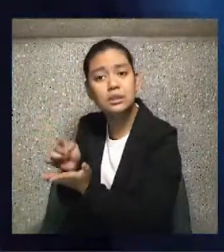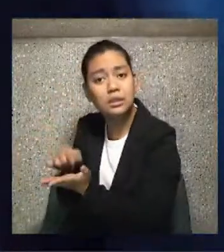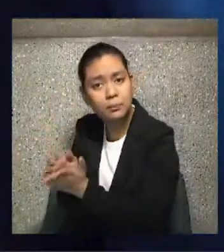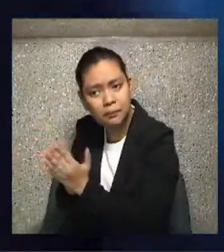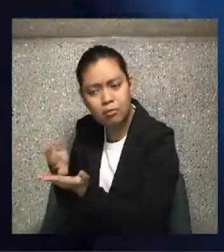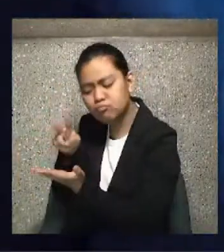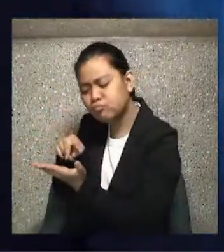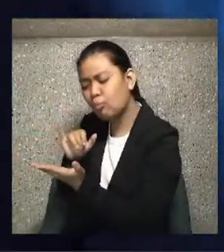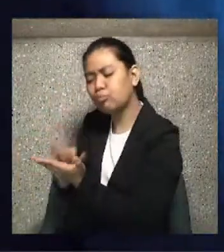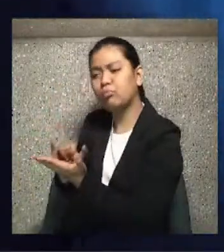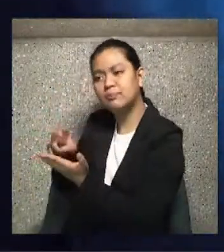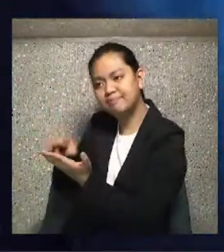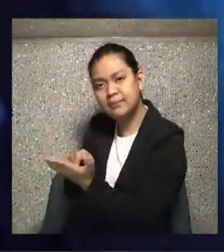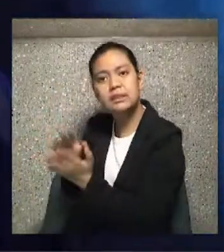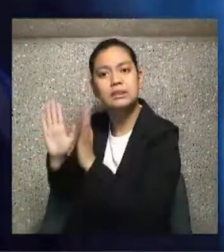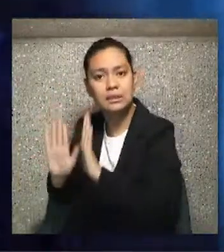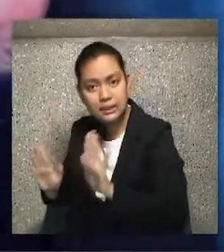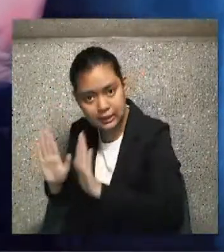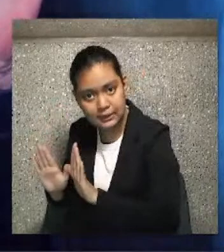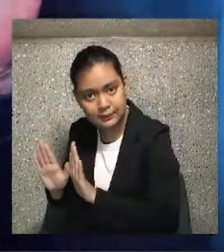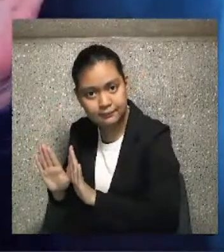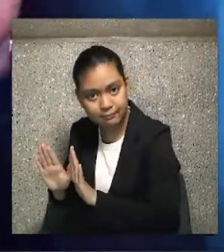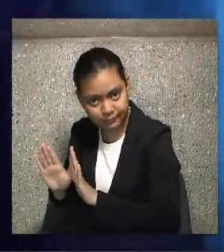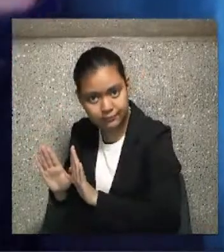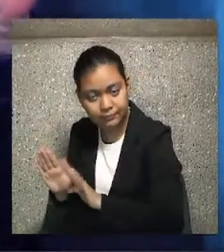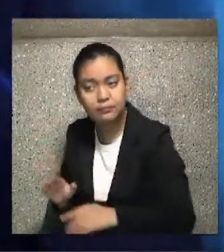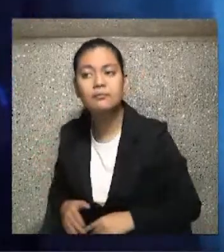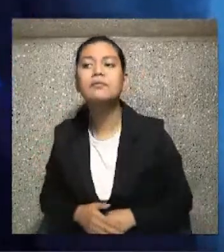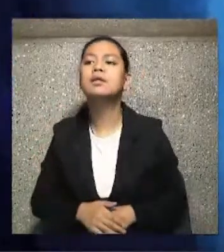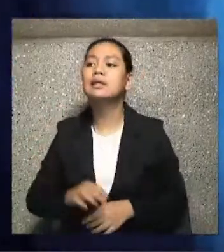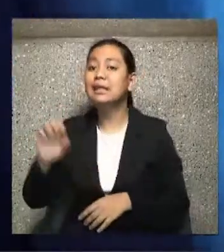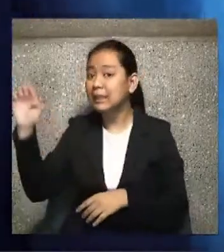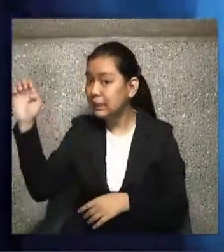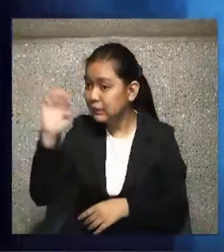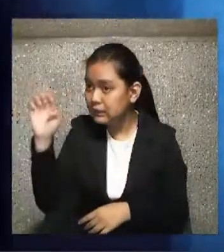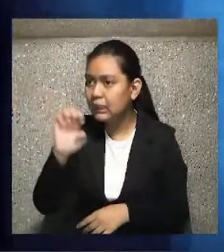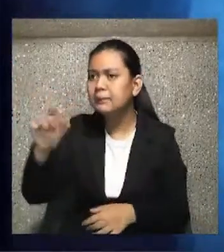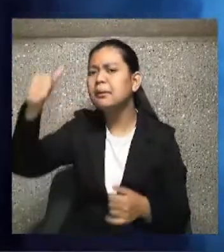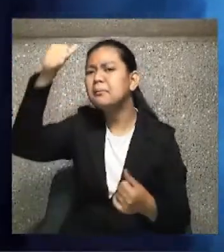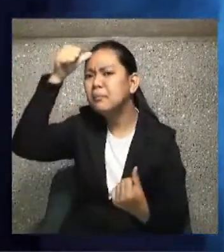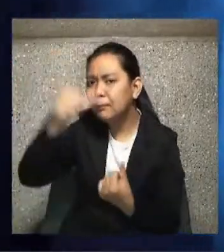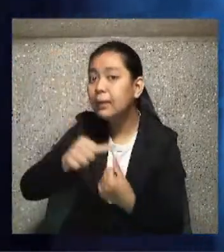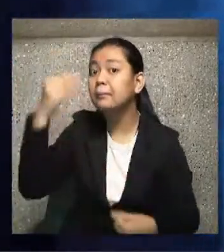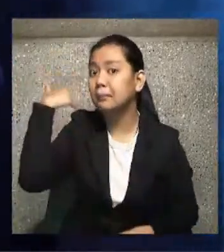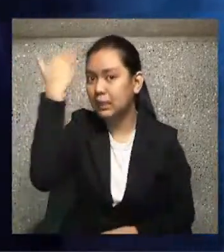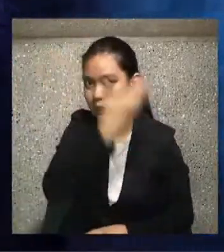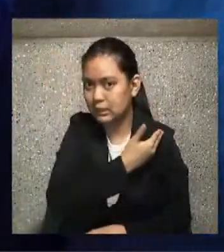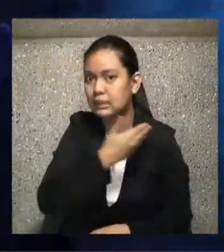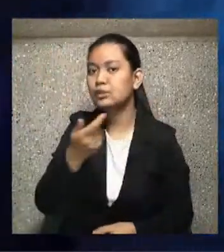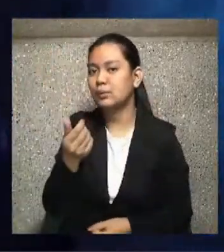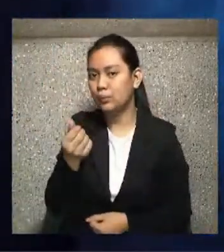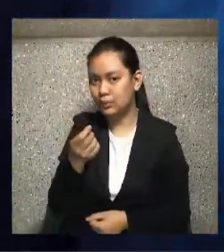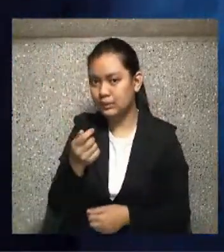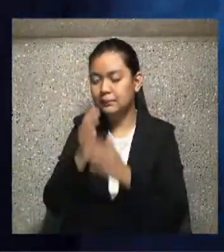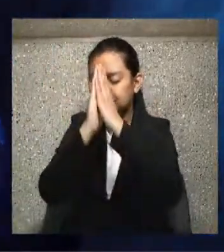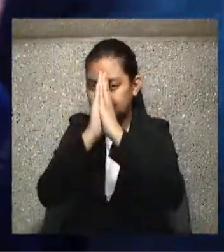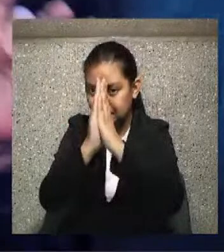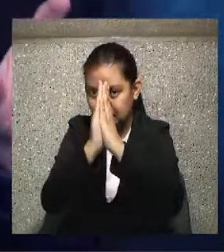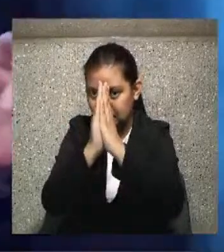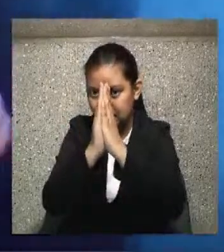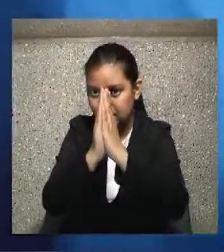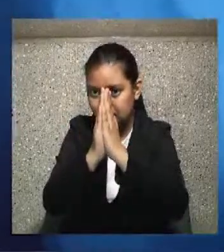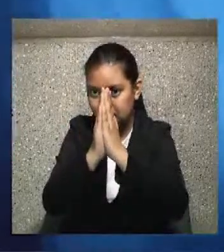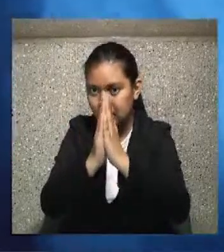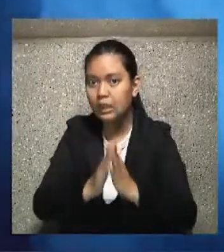minutes. That's Sundays. Monday M. Easy to remember. Mama Mary Rosary. An opportunity to pray